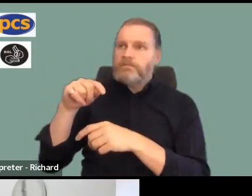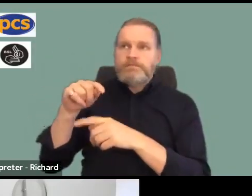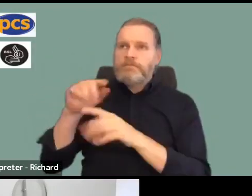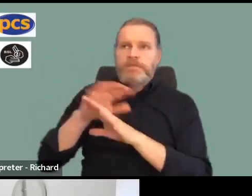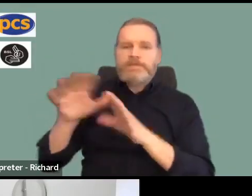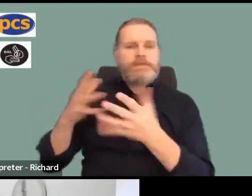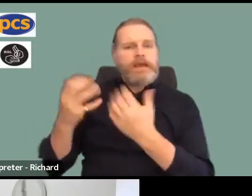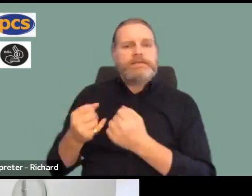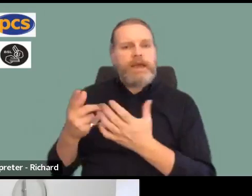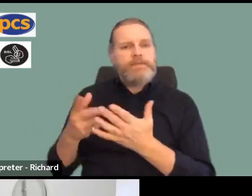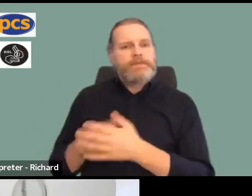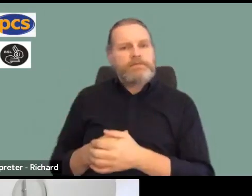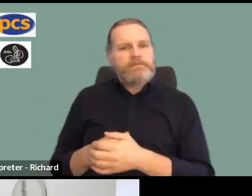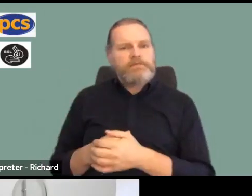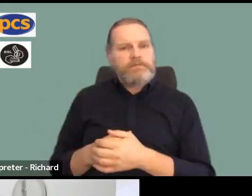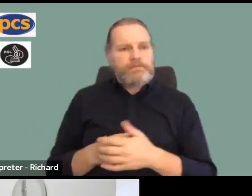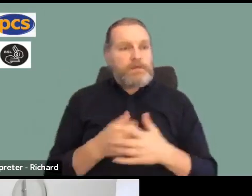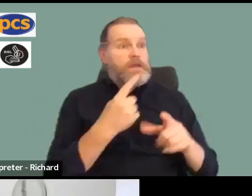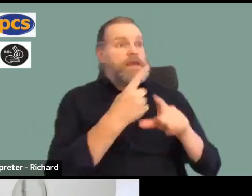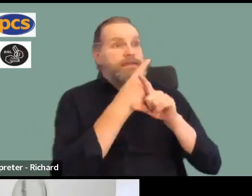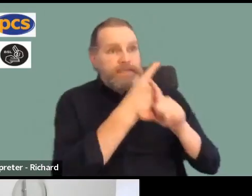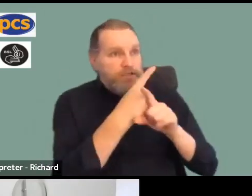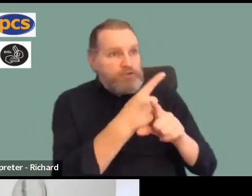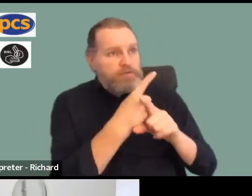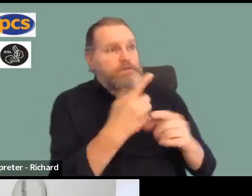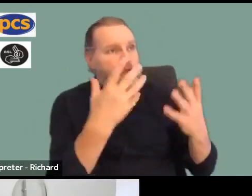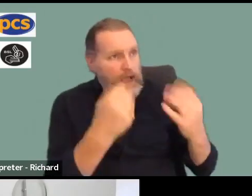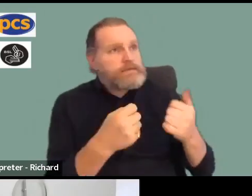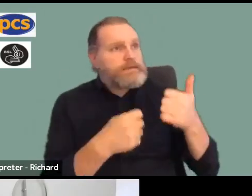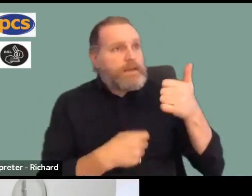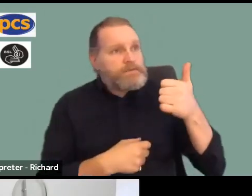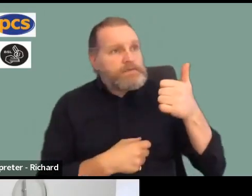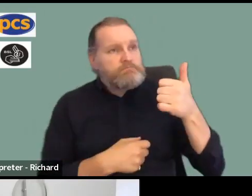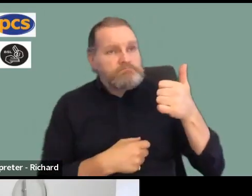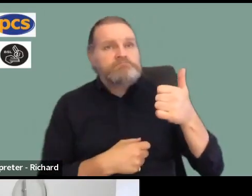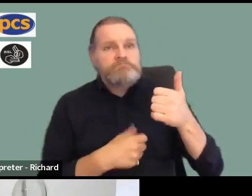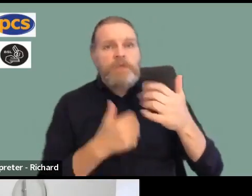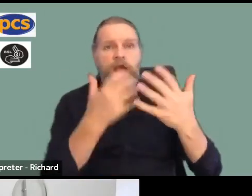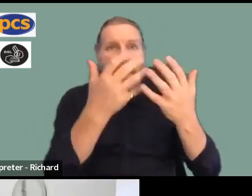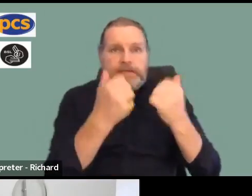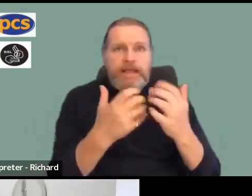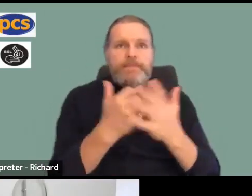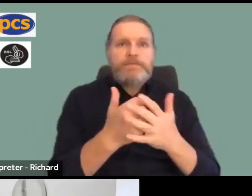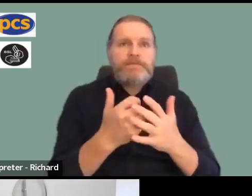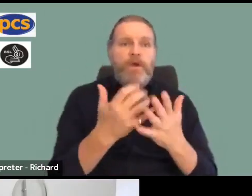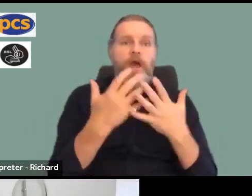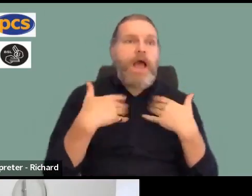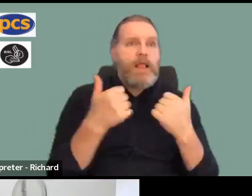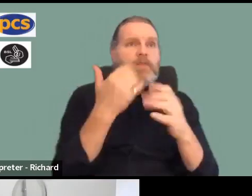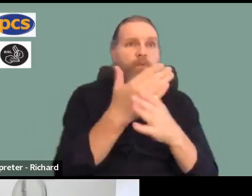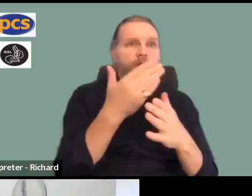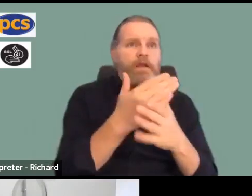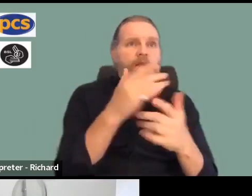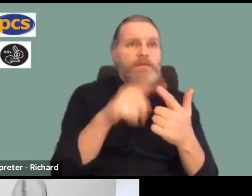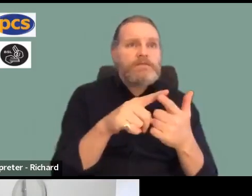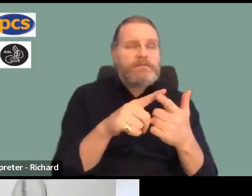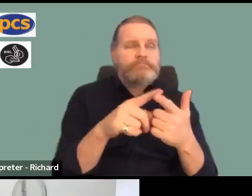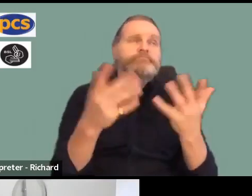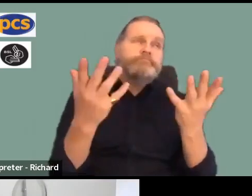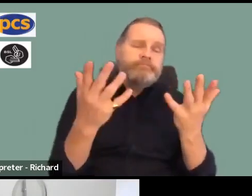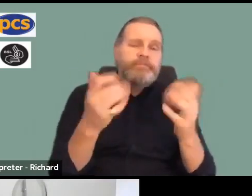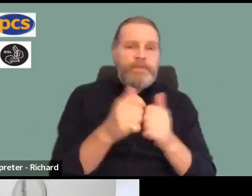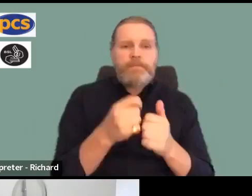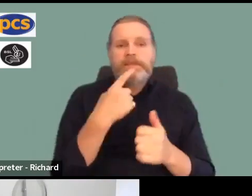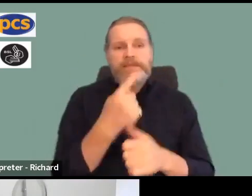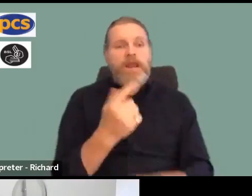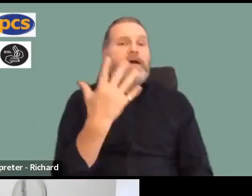They accepted the recommendation for teachers, accepted the recommendation for health workers, not enough, but they accepted the 5%